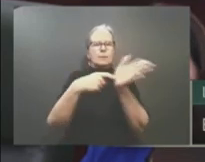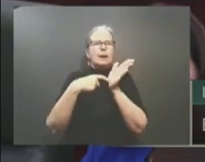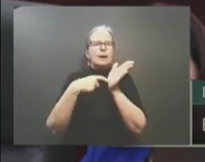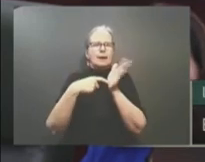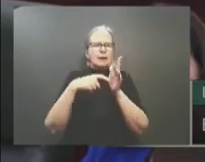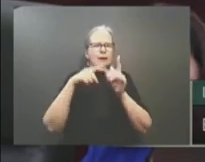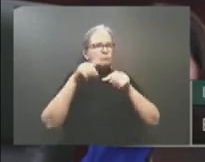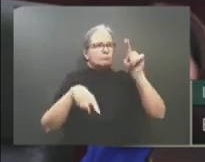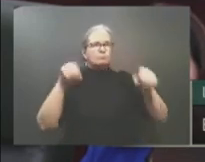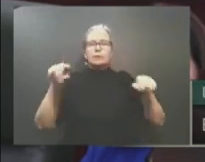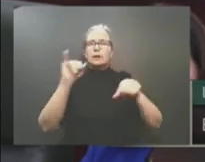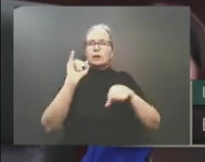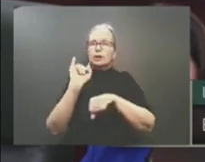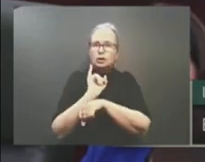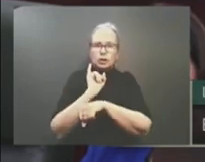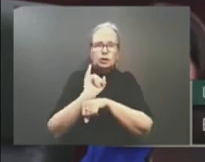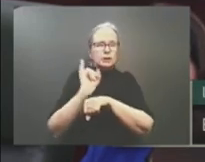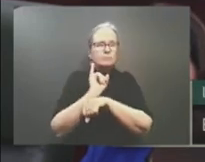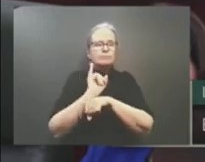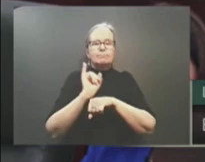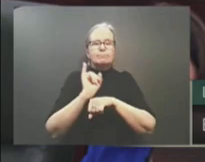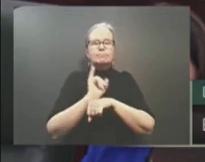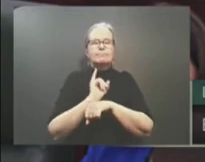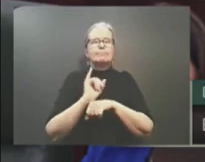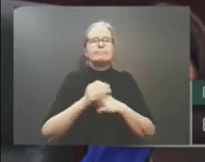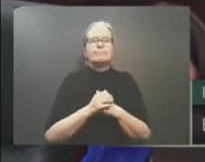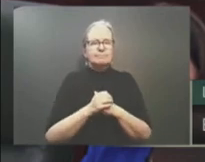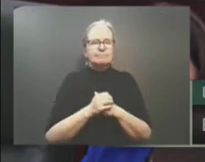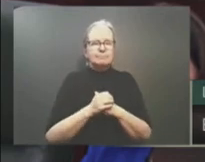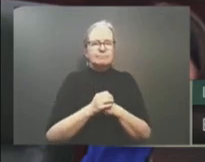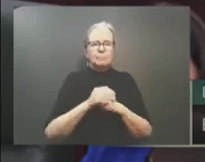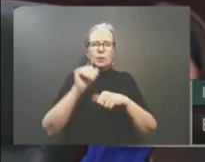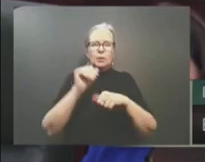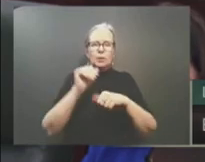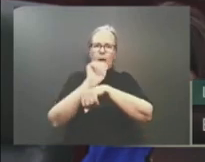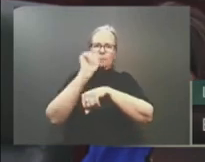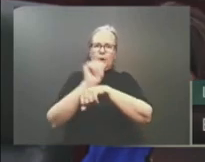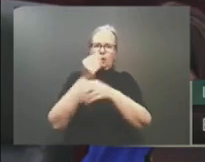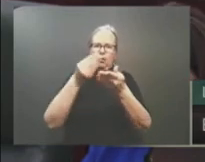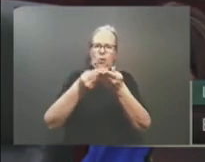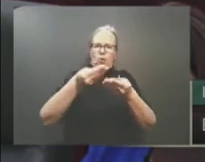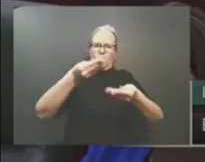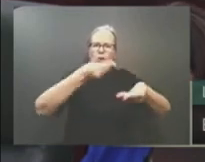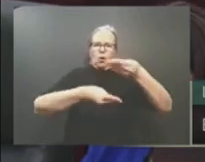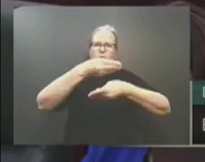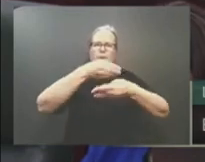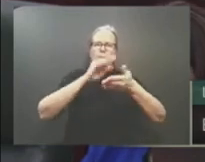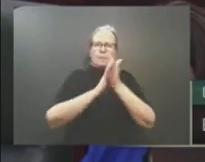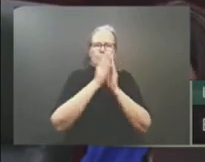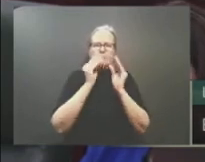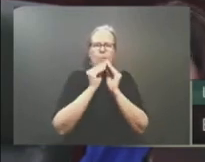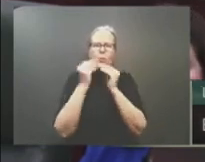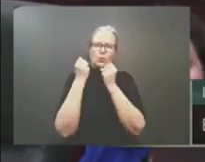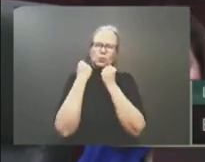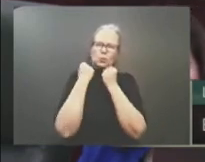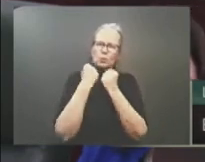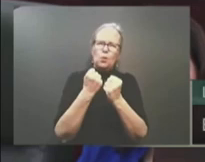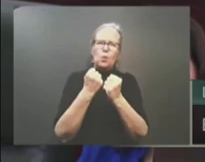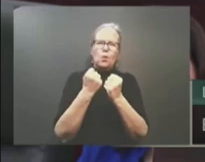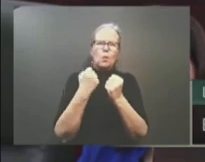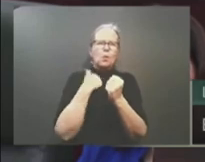Now, while Alberta's economy strengthens, we cannot afford to become complacent. We continue to face headwinds,